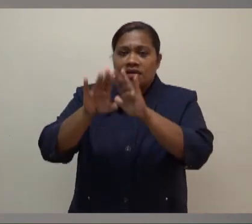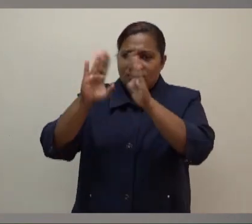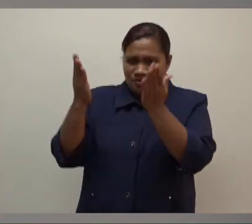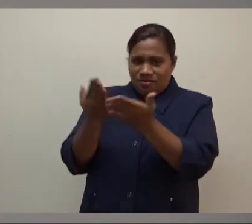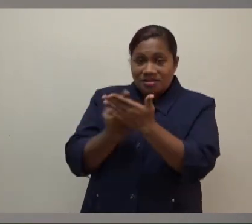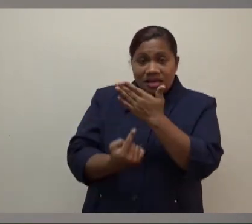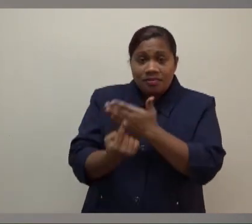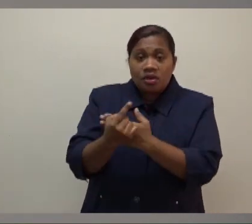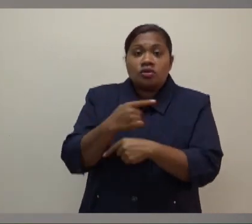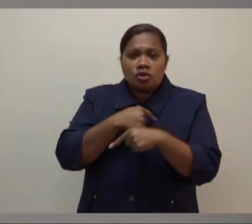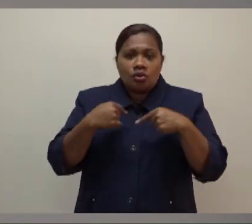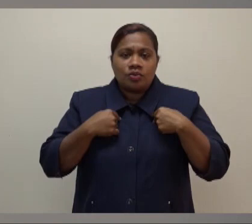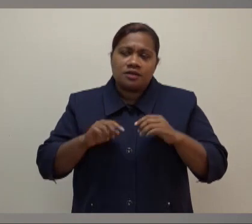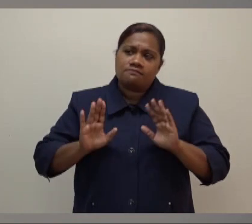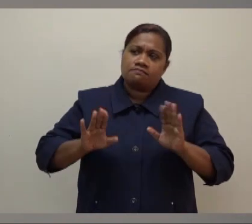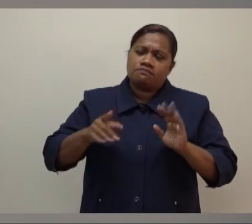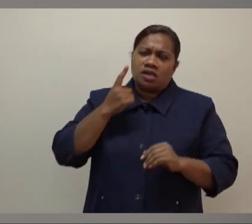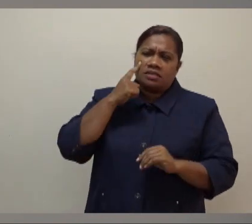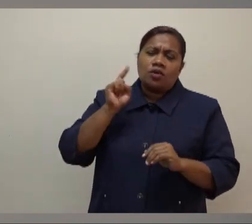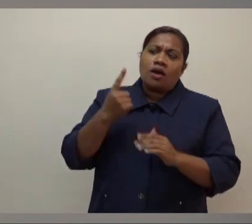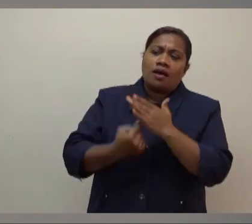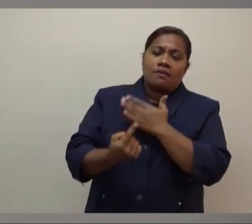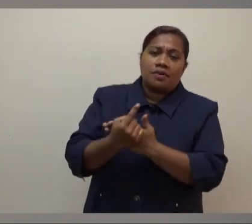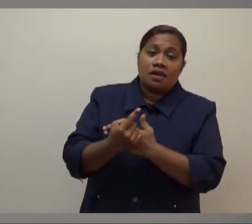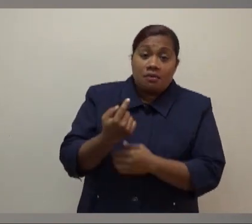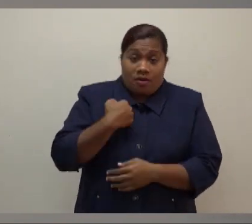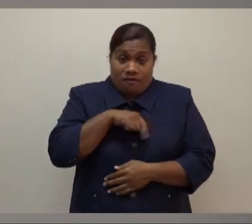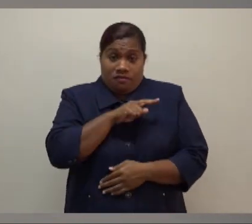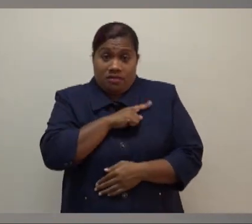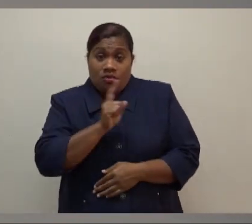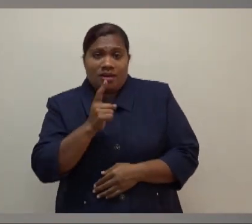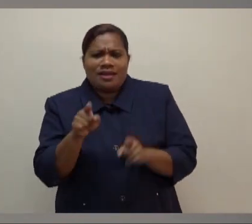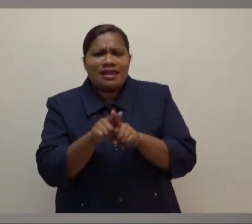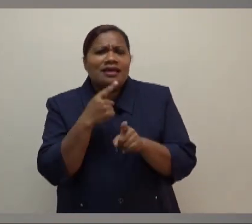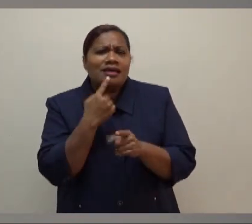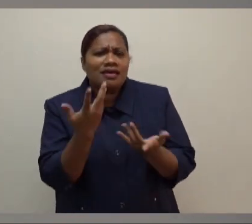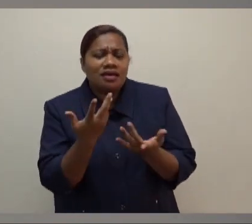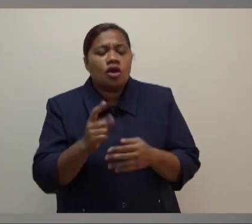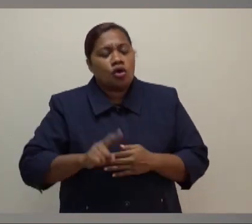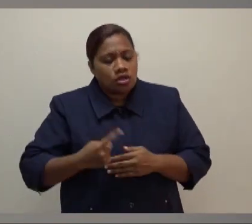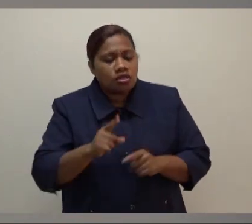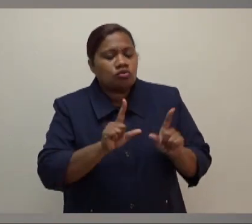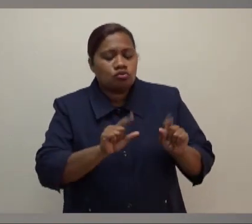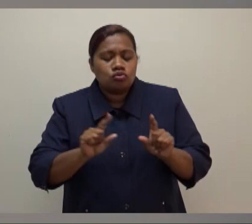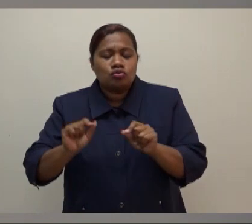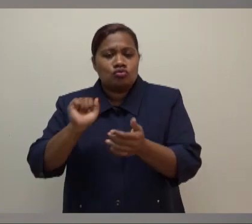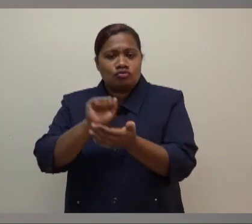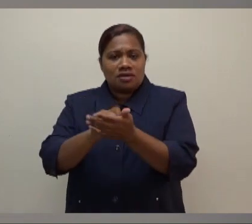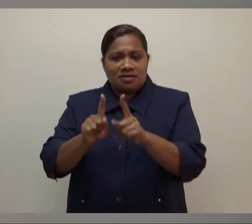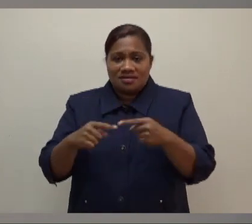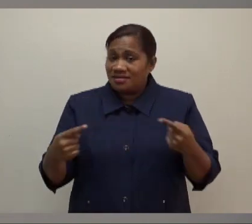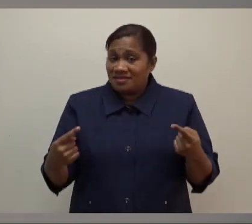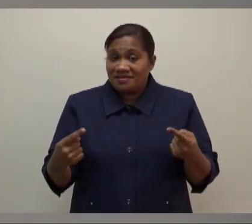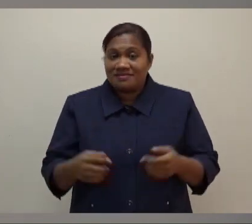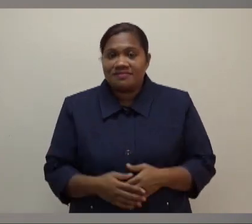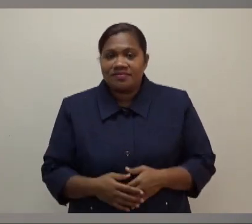to watch and wait as to see what happens. But from our perspective, like I said, we have to continue to do the right things. And the right things are that we're in a